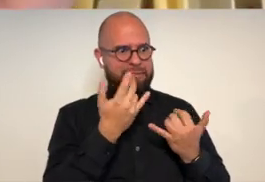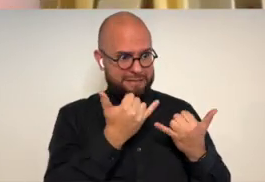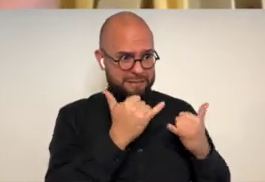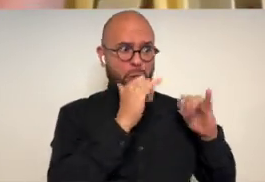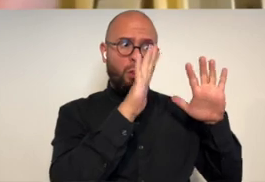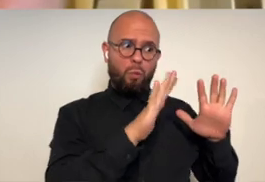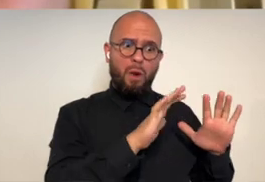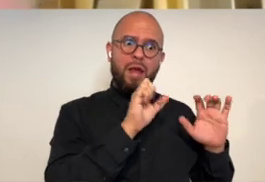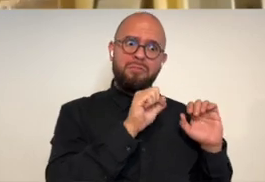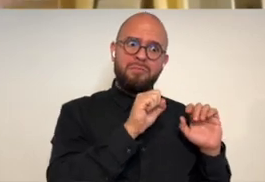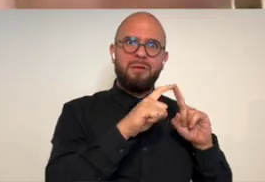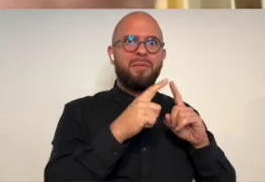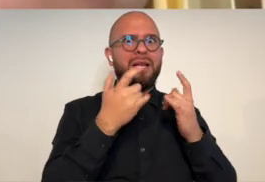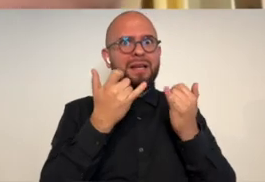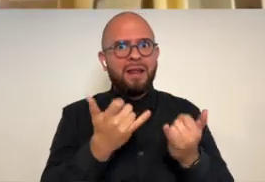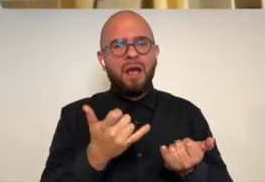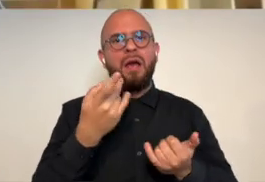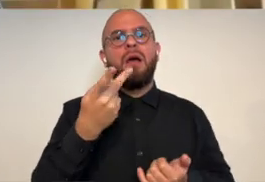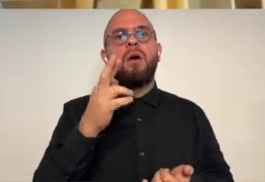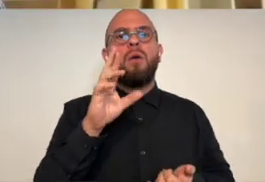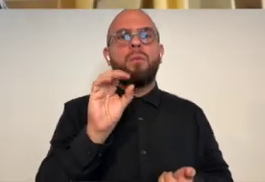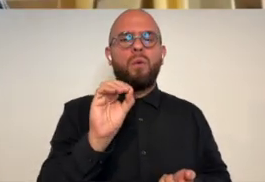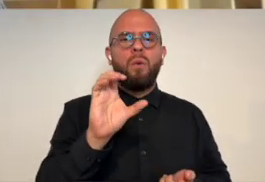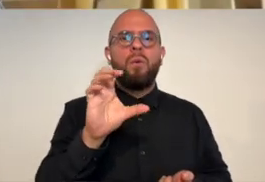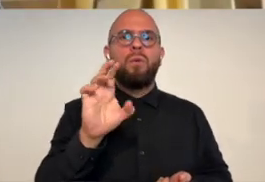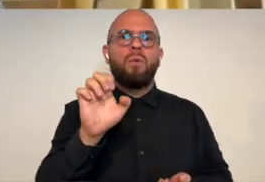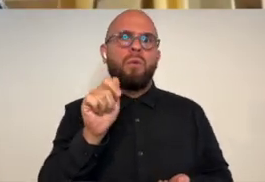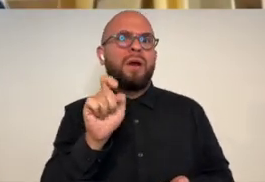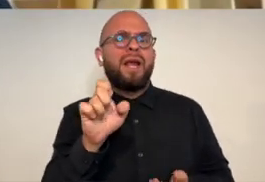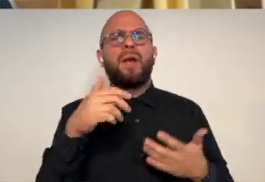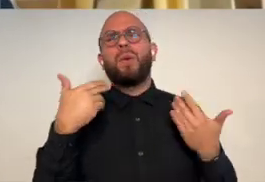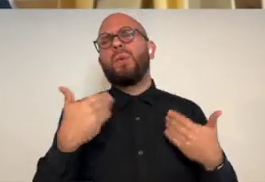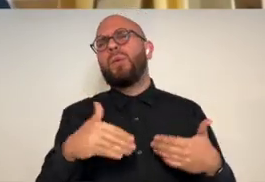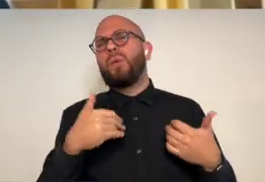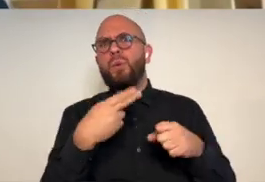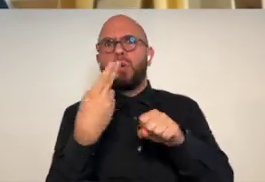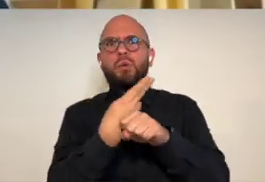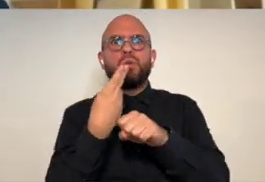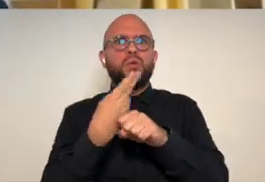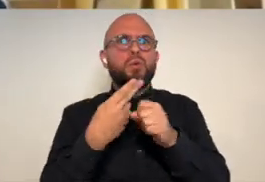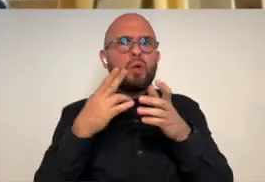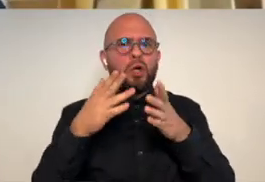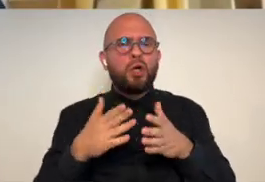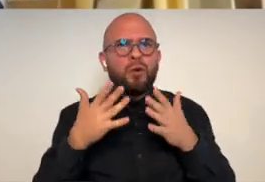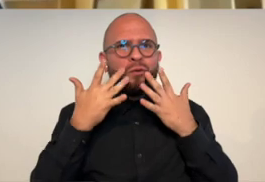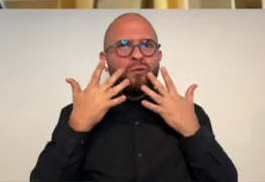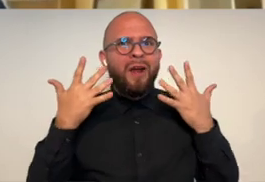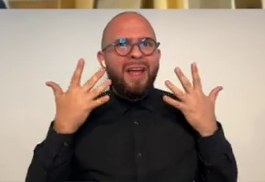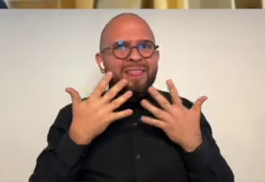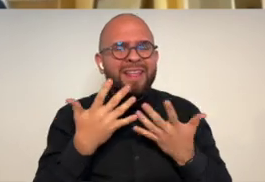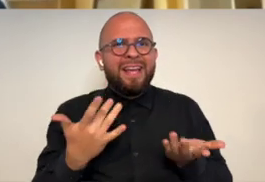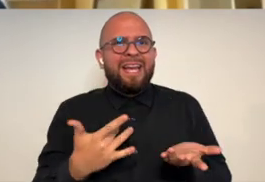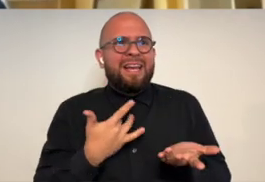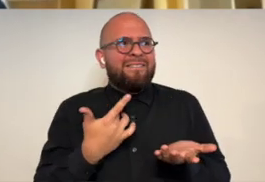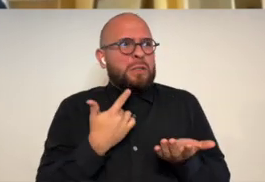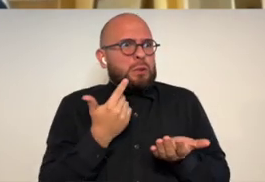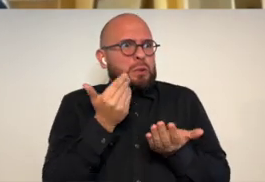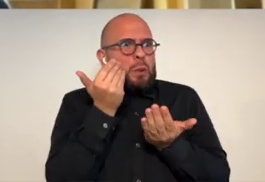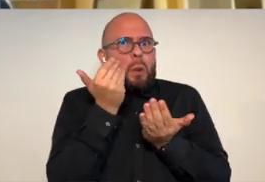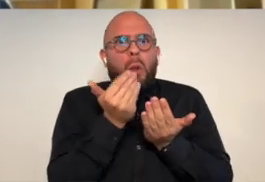and to see even photoshop is still great but like procreate is so user-friendly and um